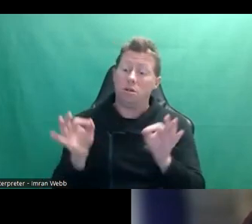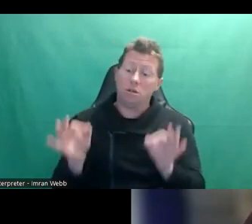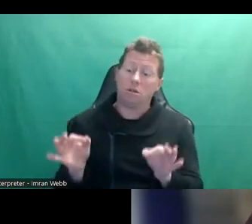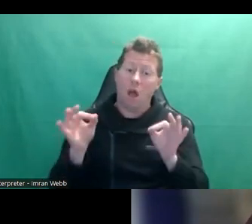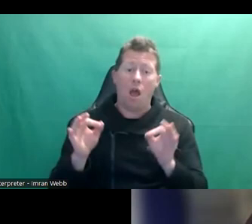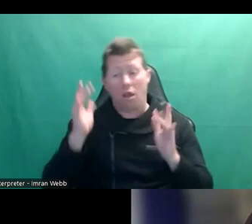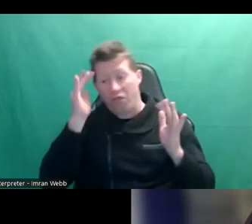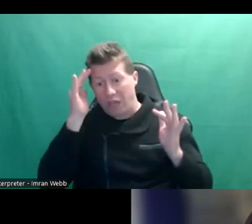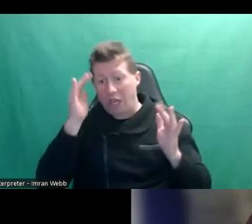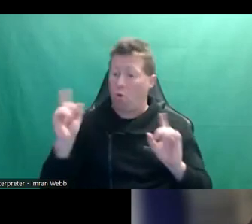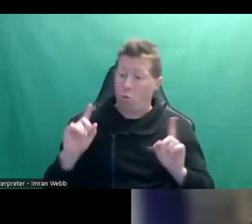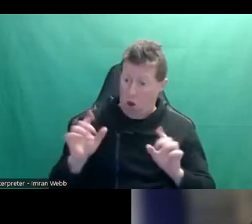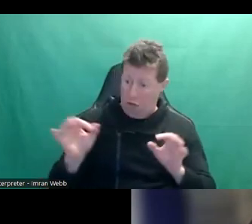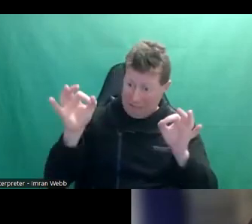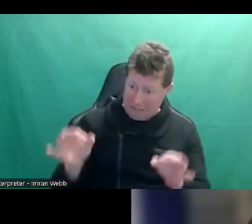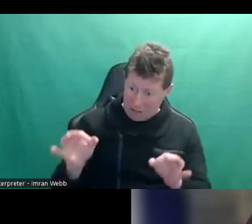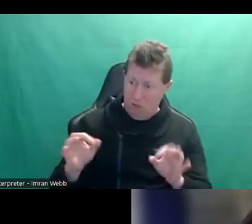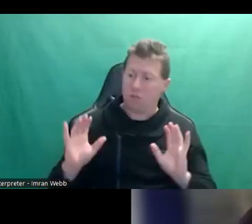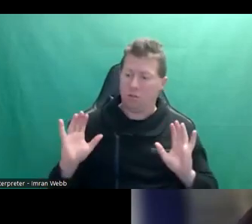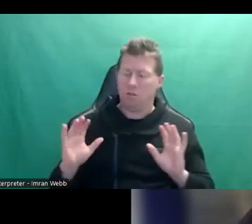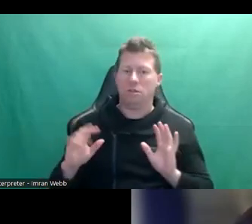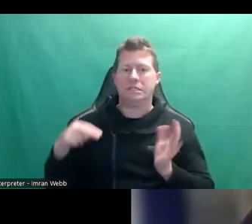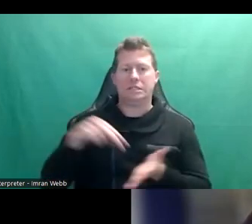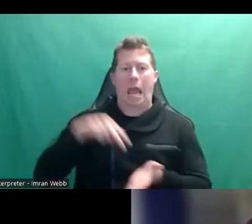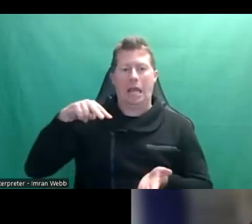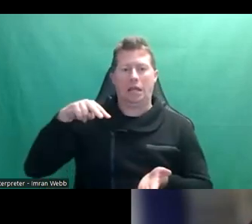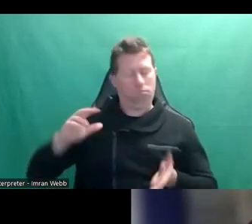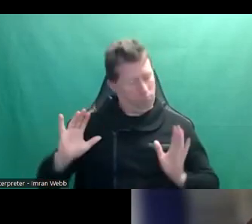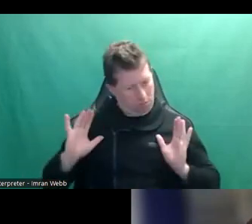if they need to. And then when their decision is made for that decision to be respected.